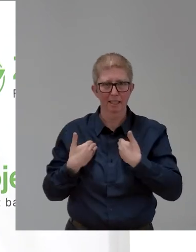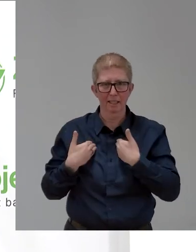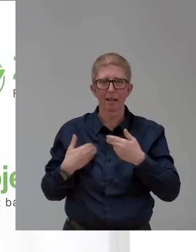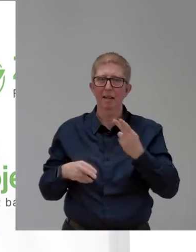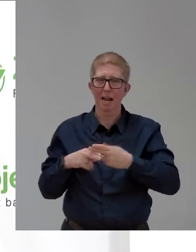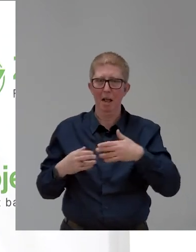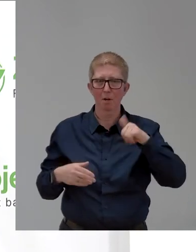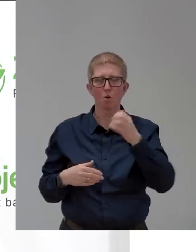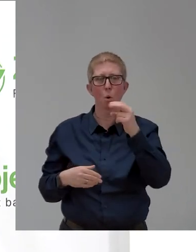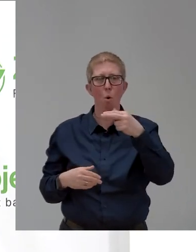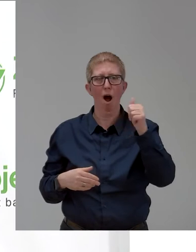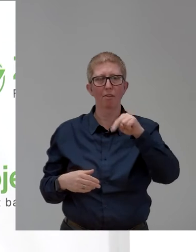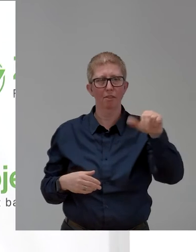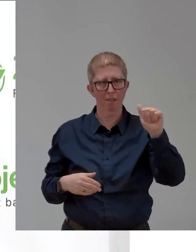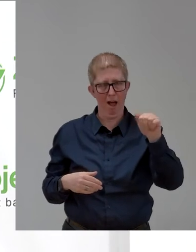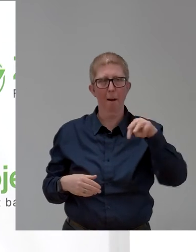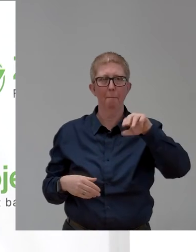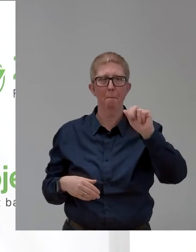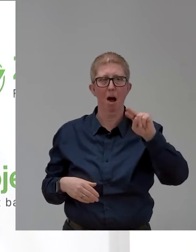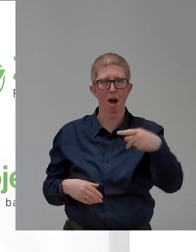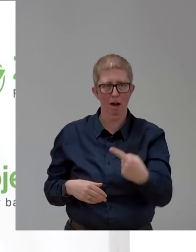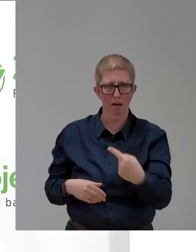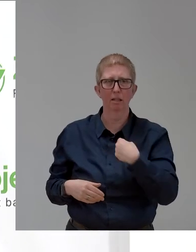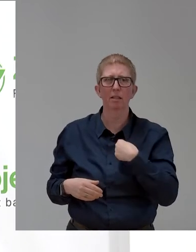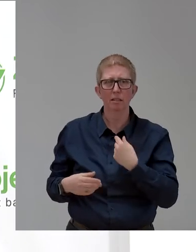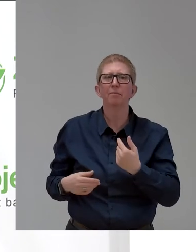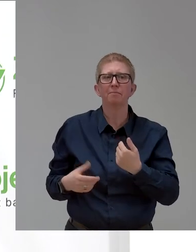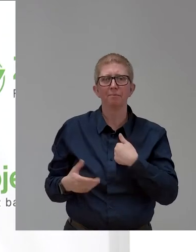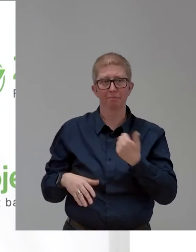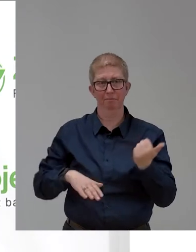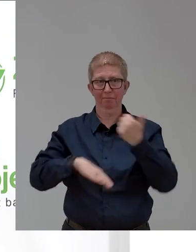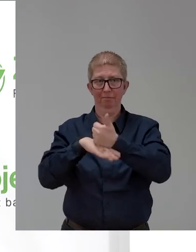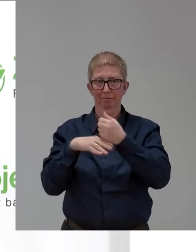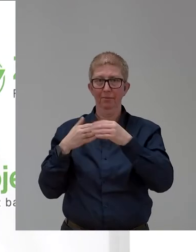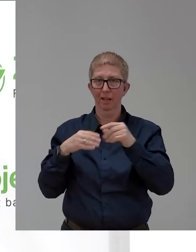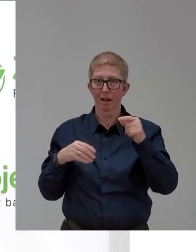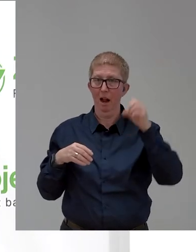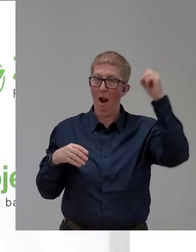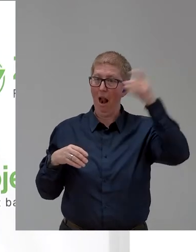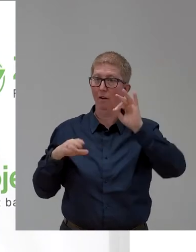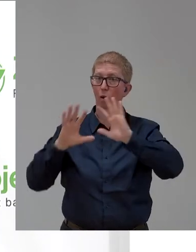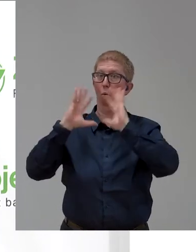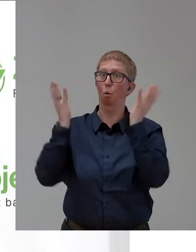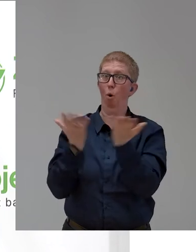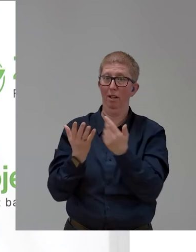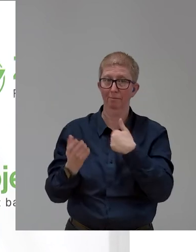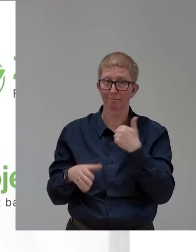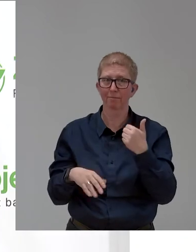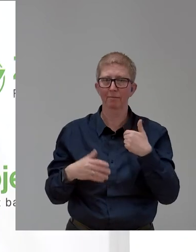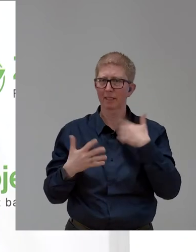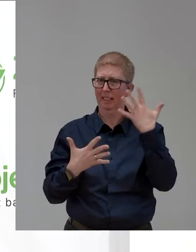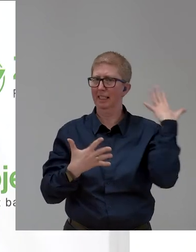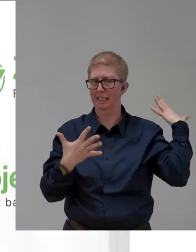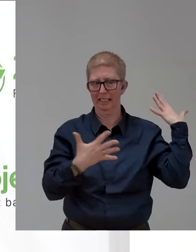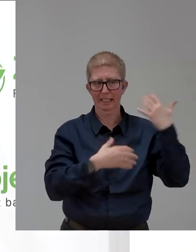am the Head of Rights and Advocacy. And actually, I have the pleasure to have been working for Light for the World for 10 years now.